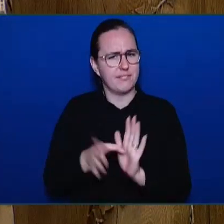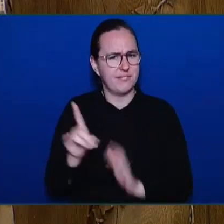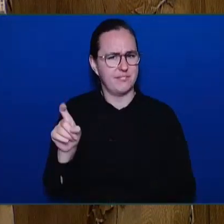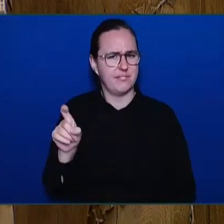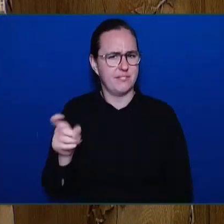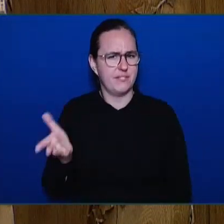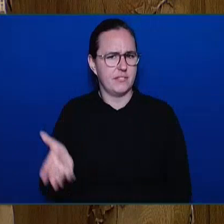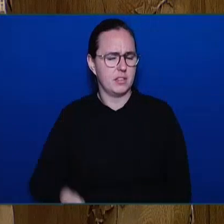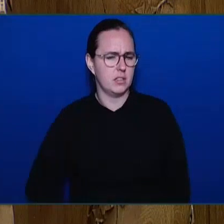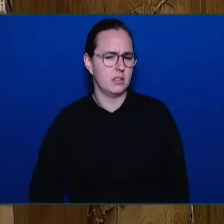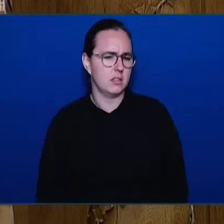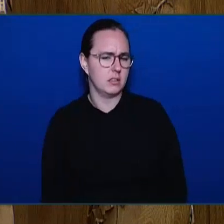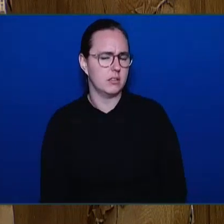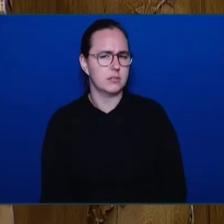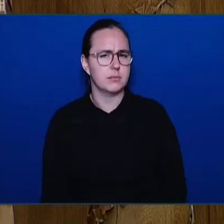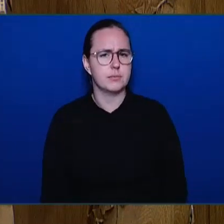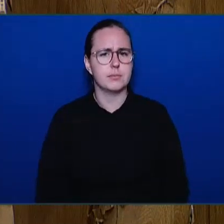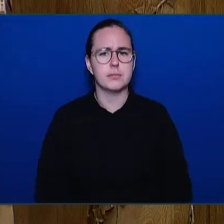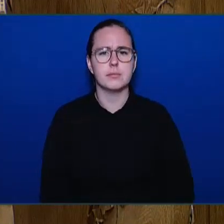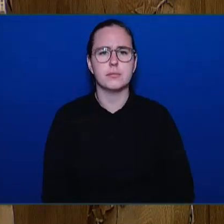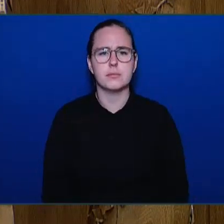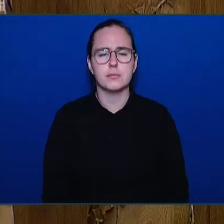Minister of Mental Health and Addictions